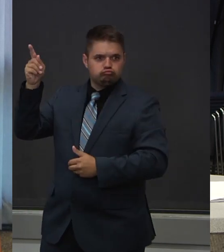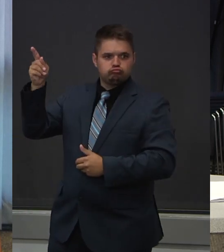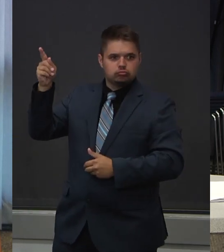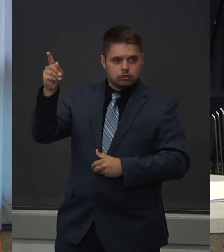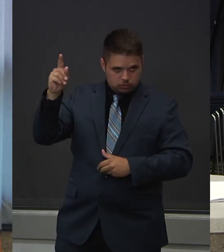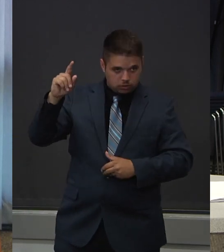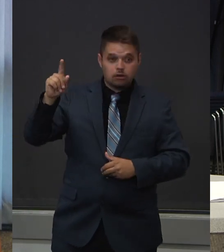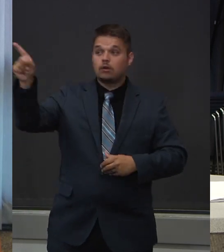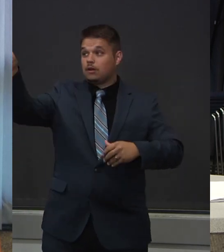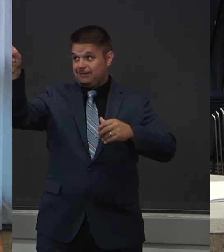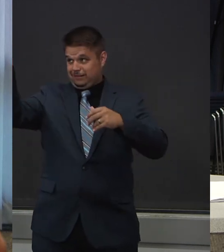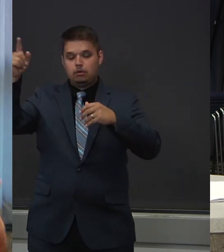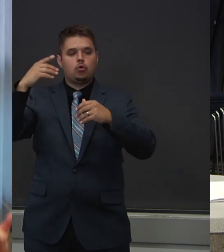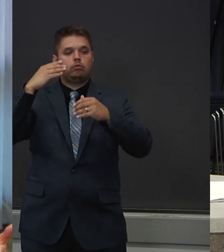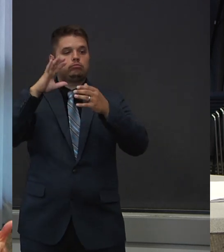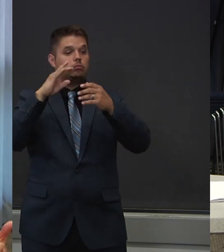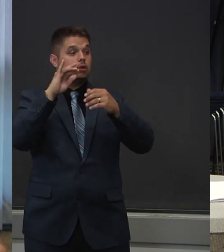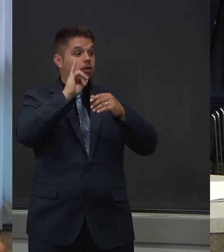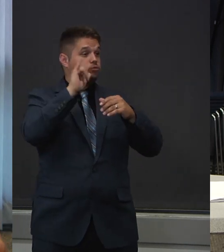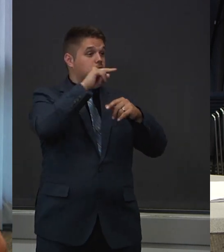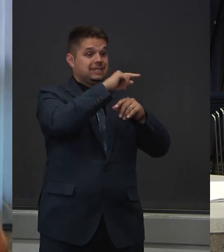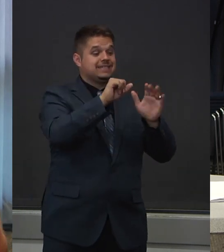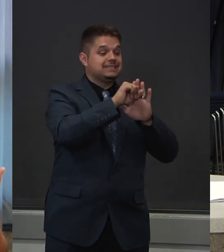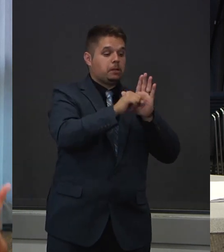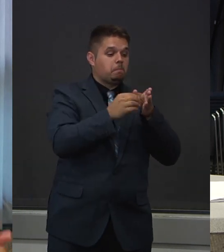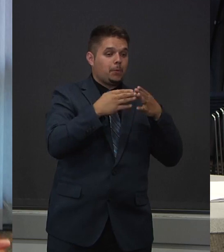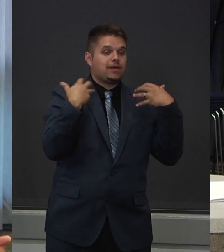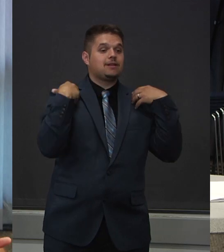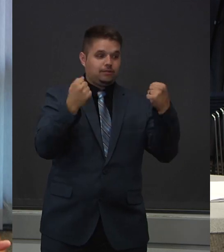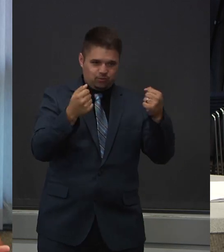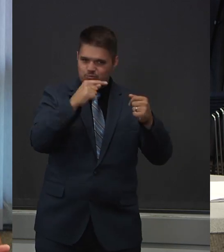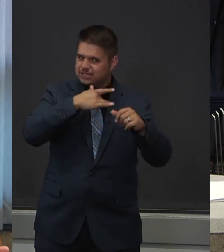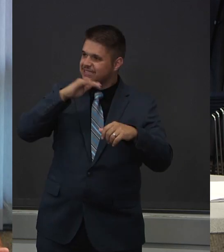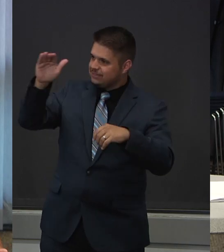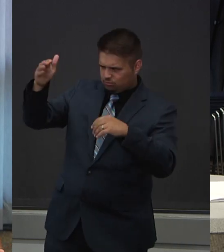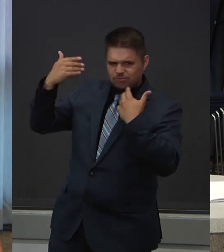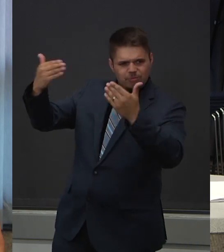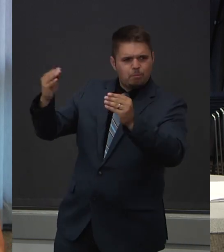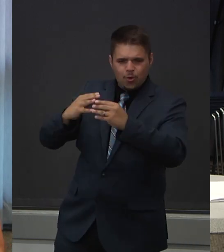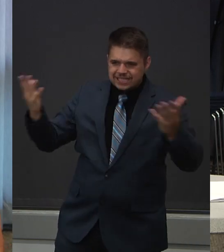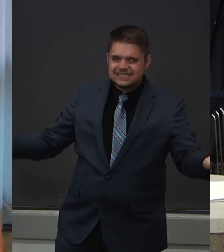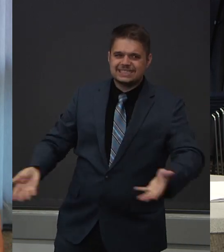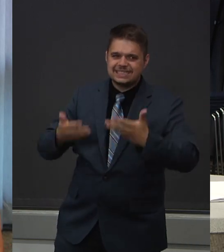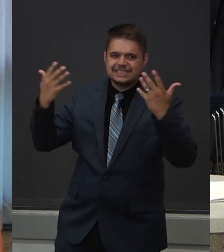Lab to offer testing to our most vulnerable populations.